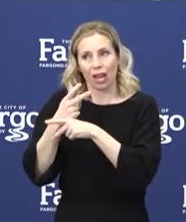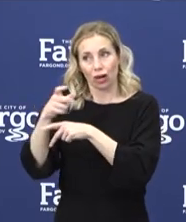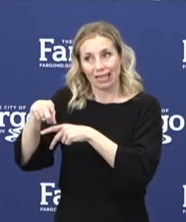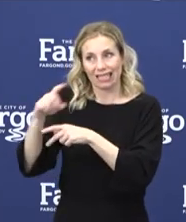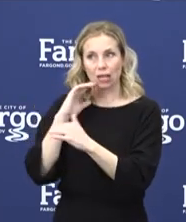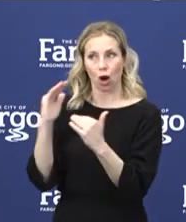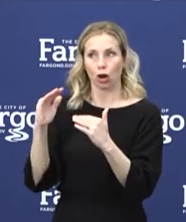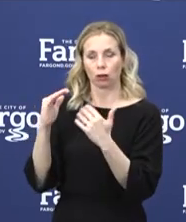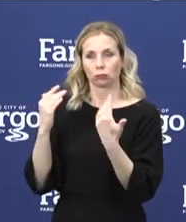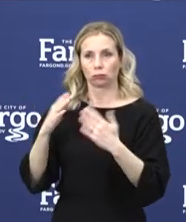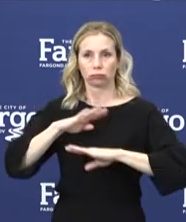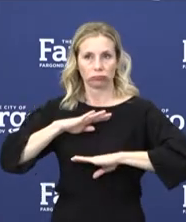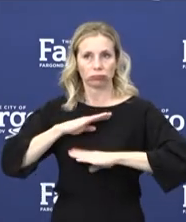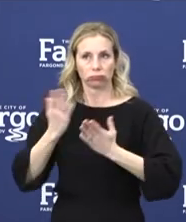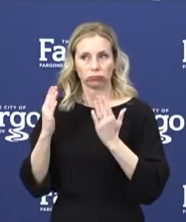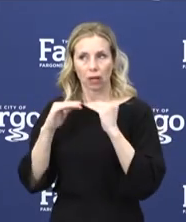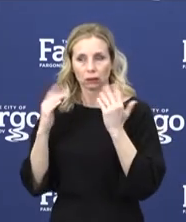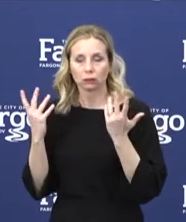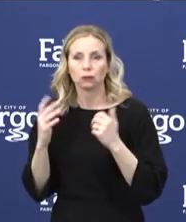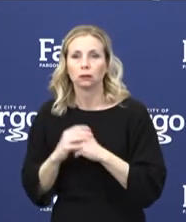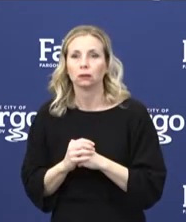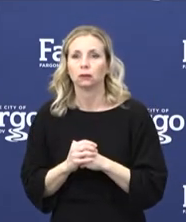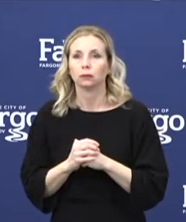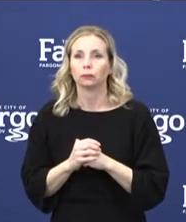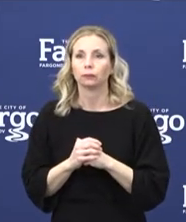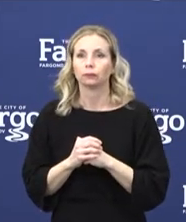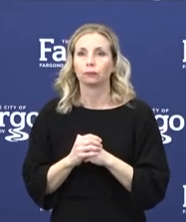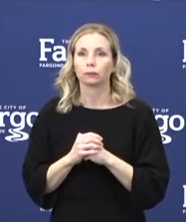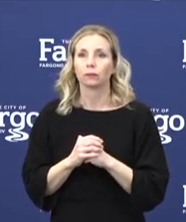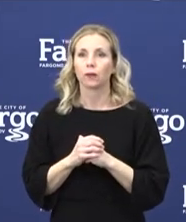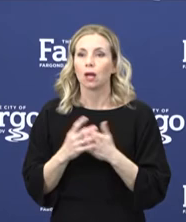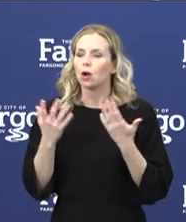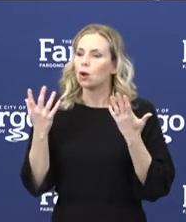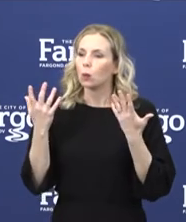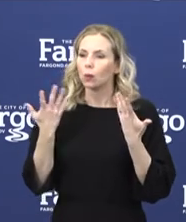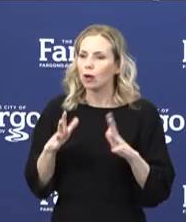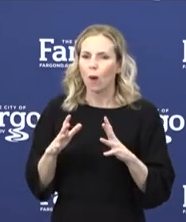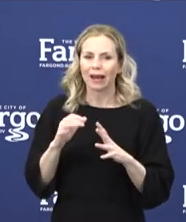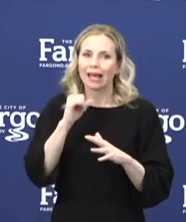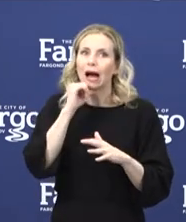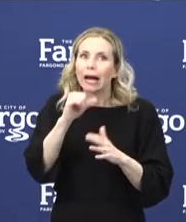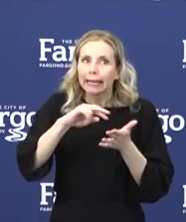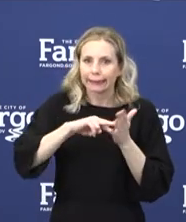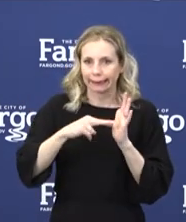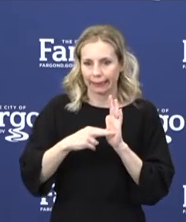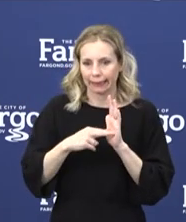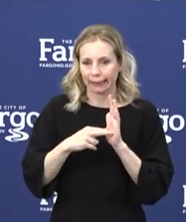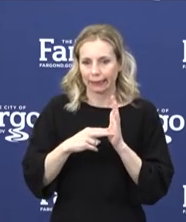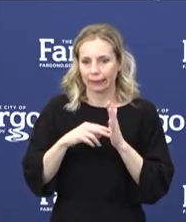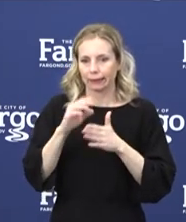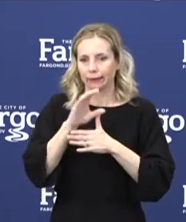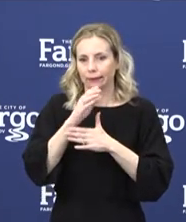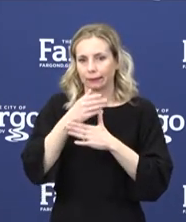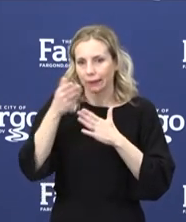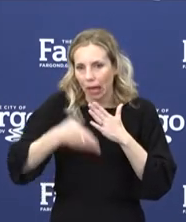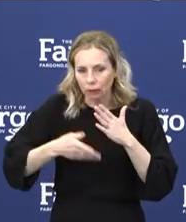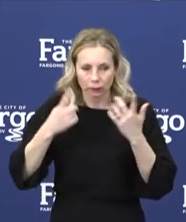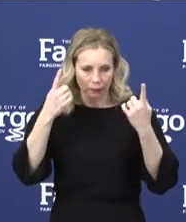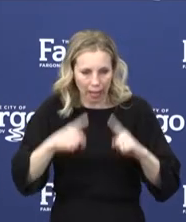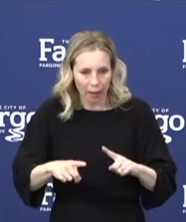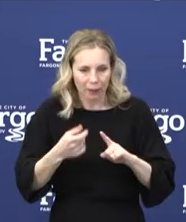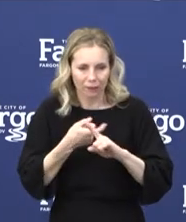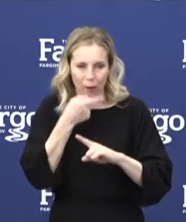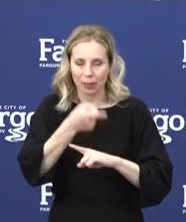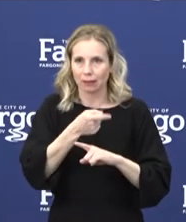reiterate that we don't want any unintended health consequences from this pandemic. We have